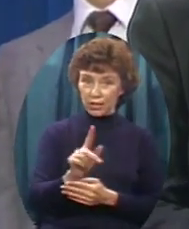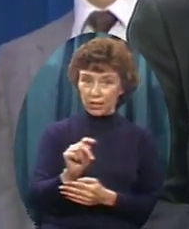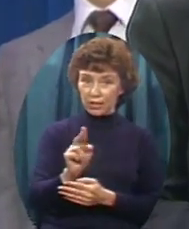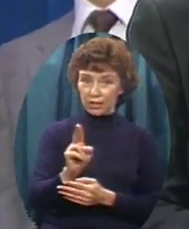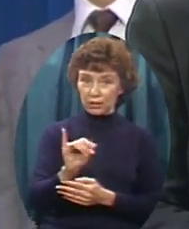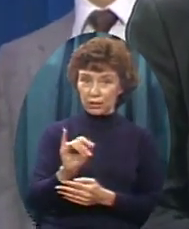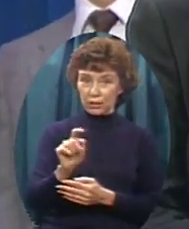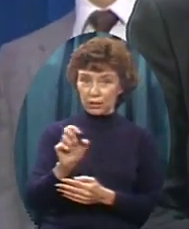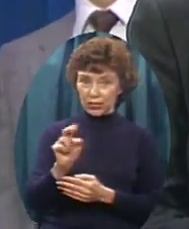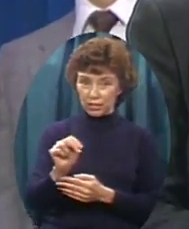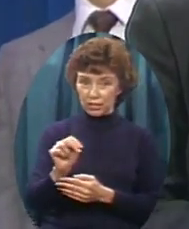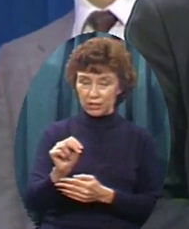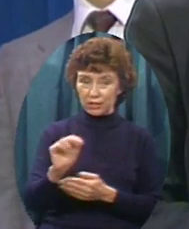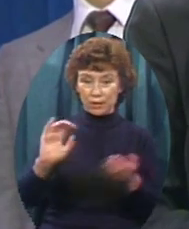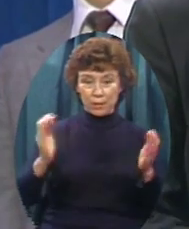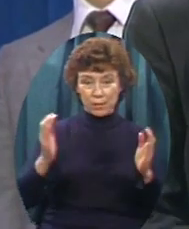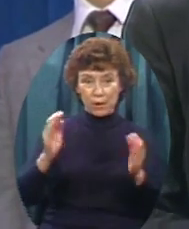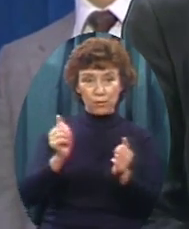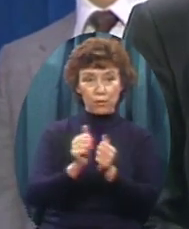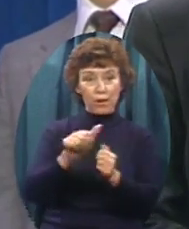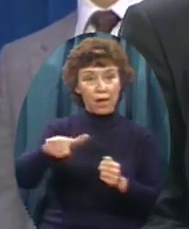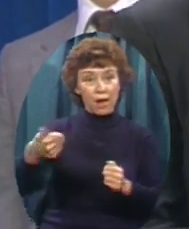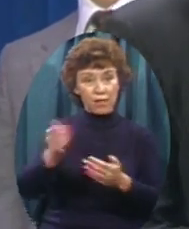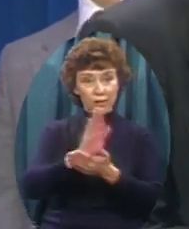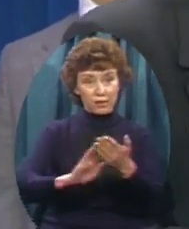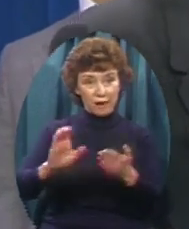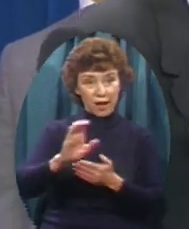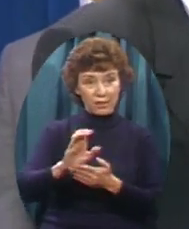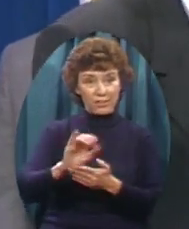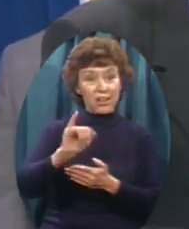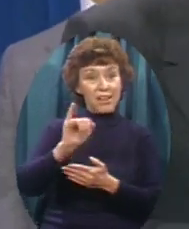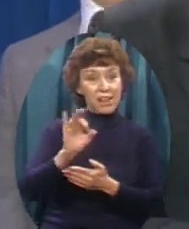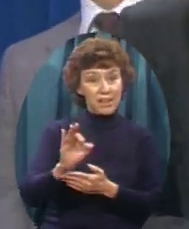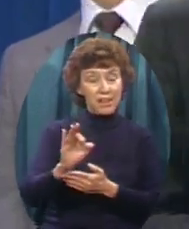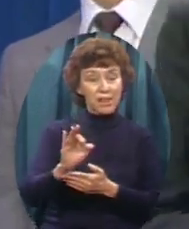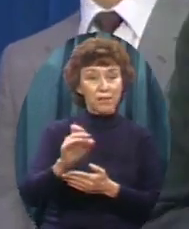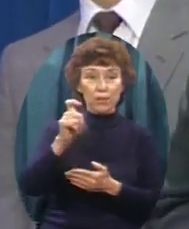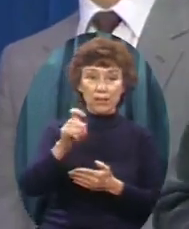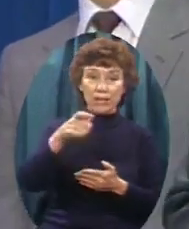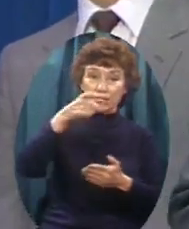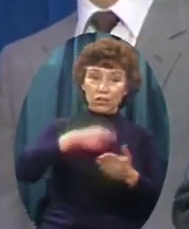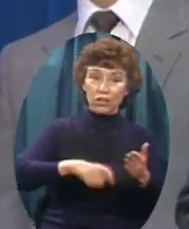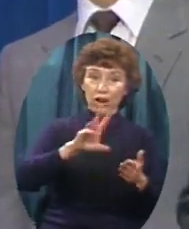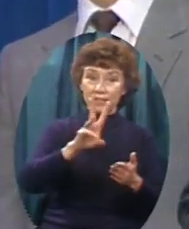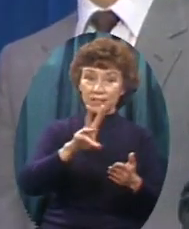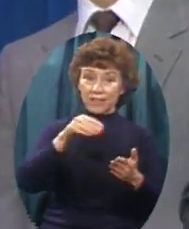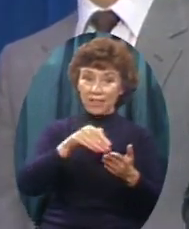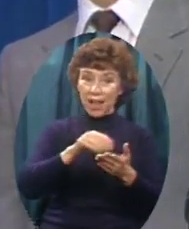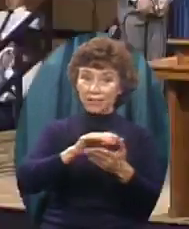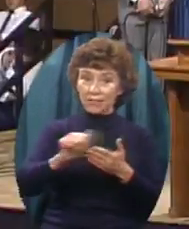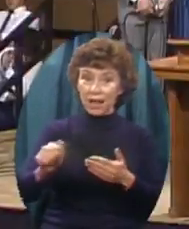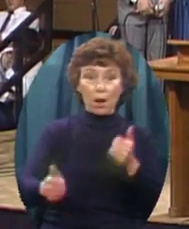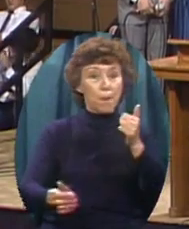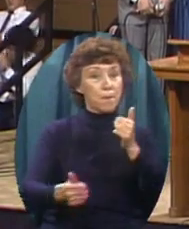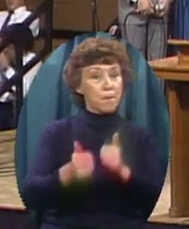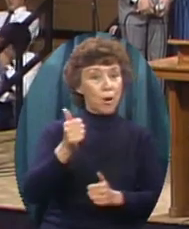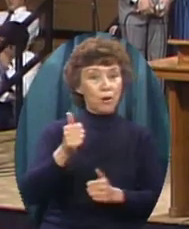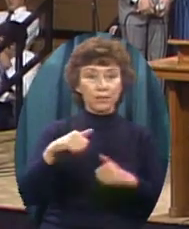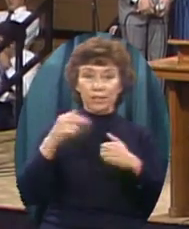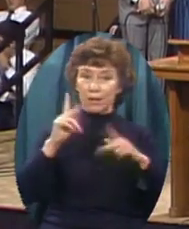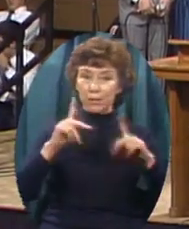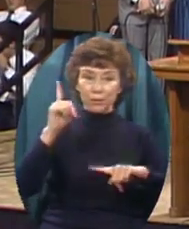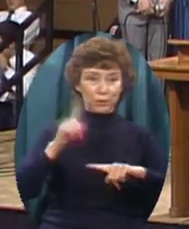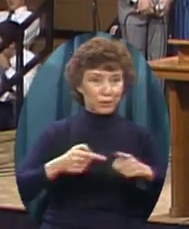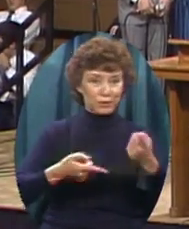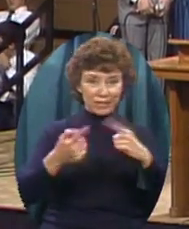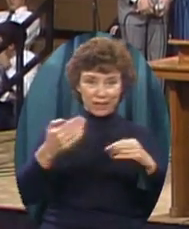we charged $6,000 tuition, most of these young people would not be here. Is that about right, kids? And